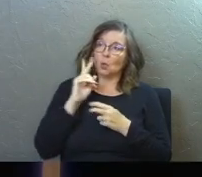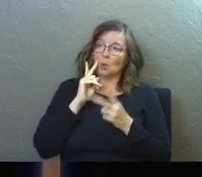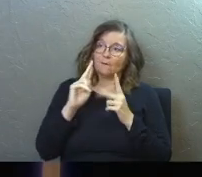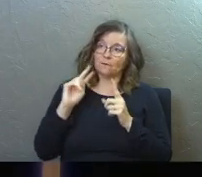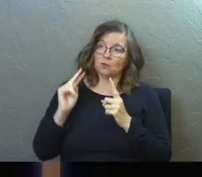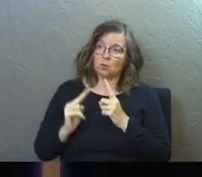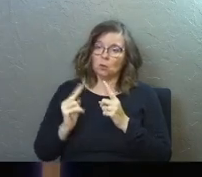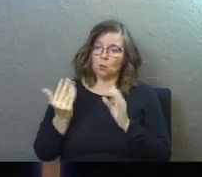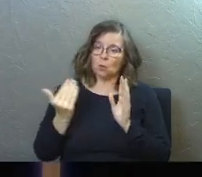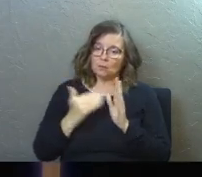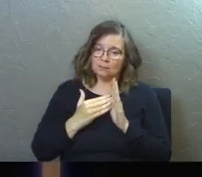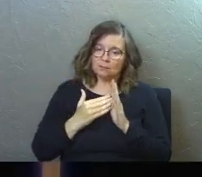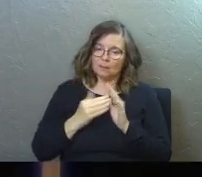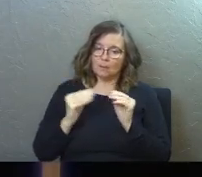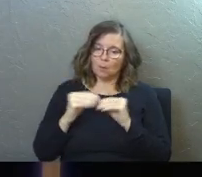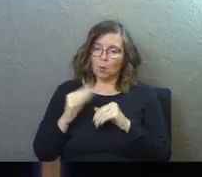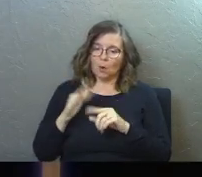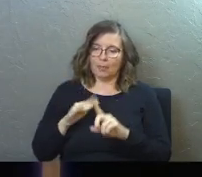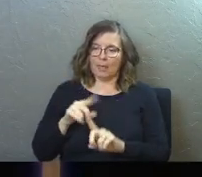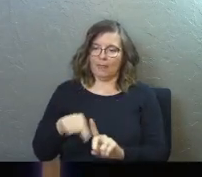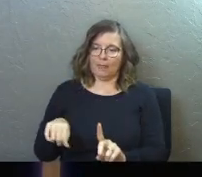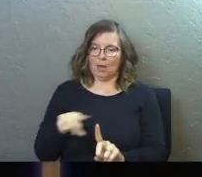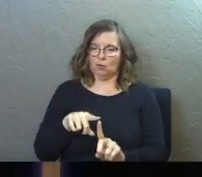view on me over theirs.